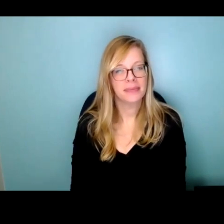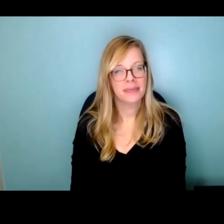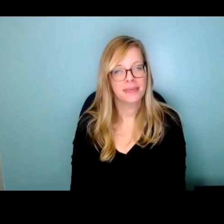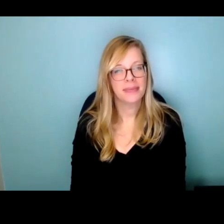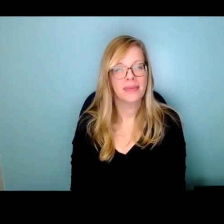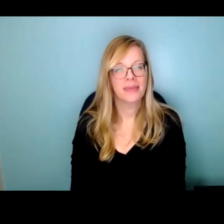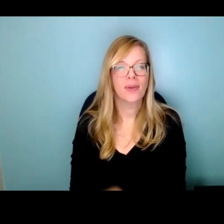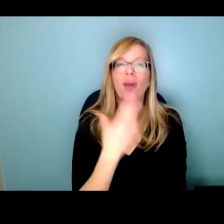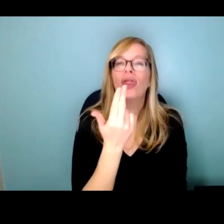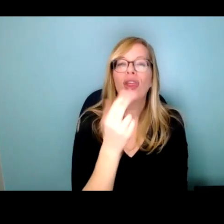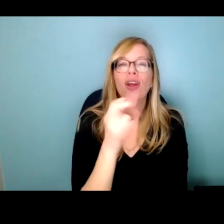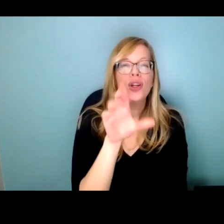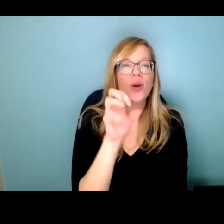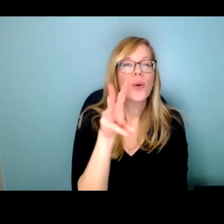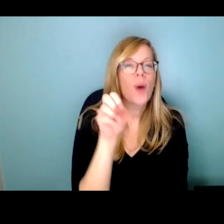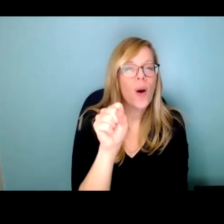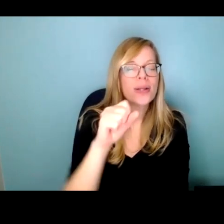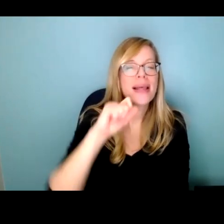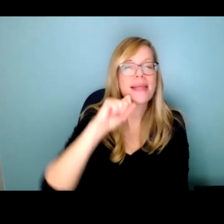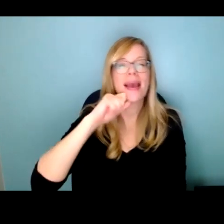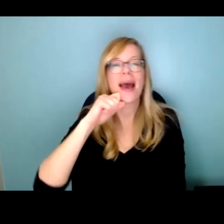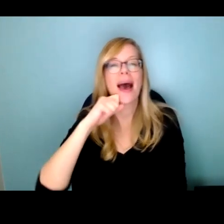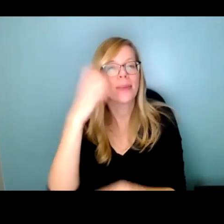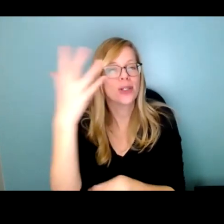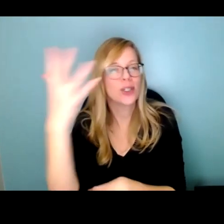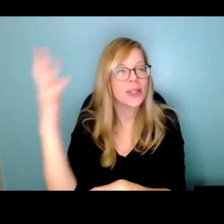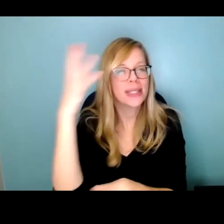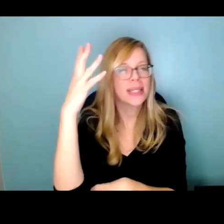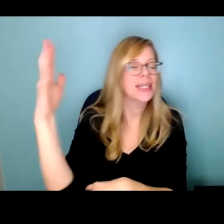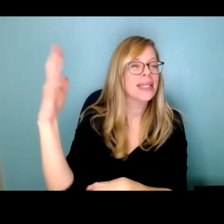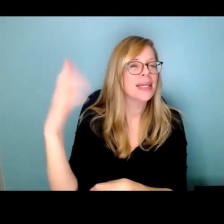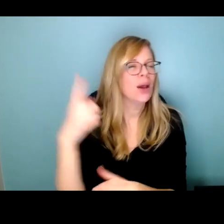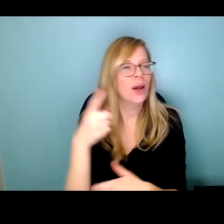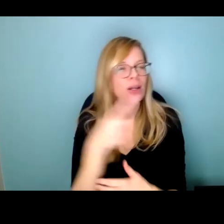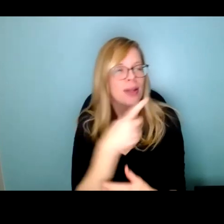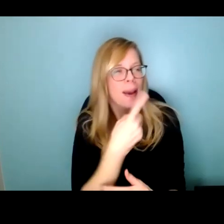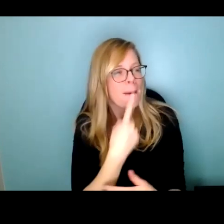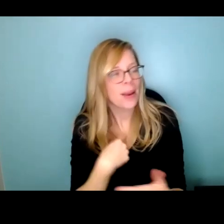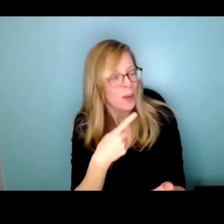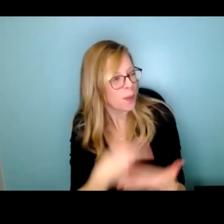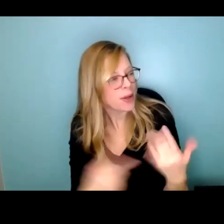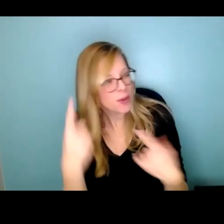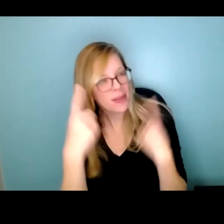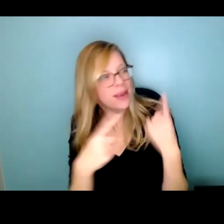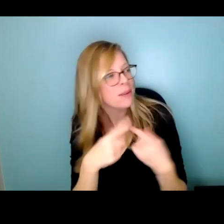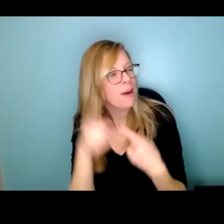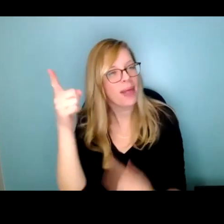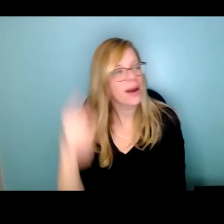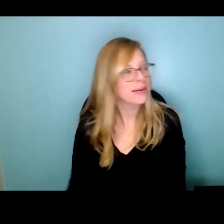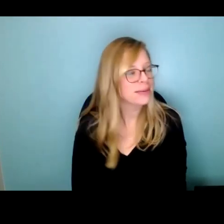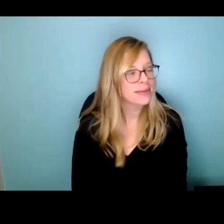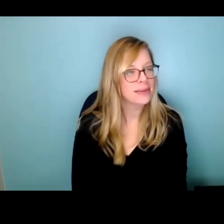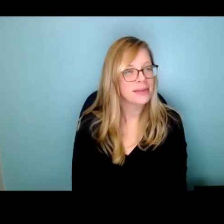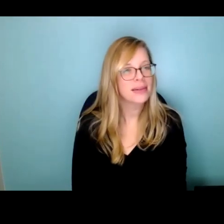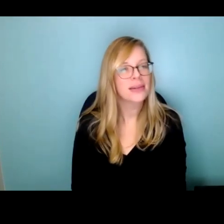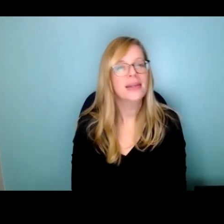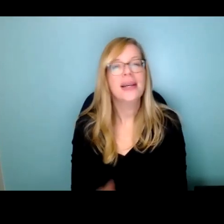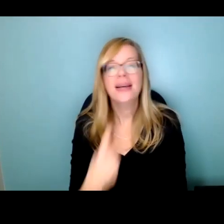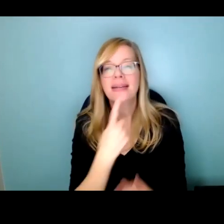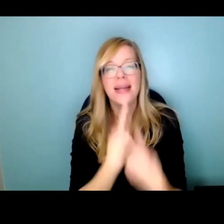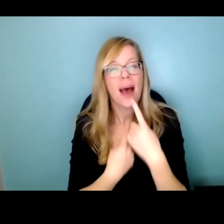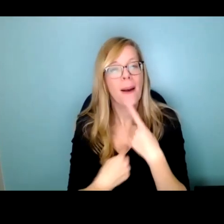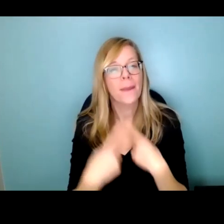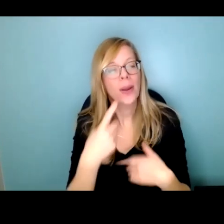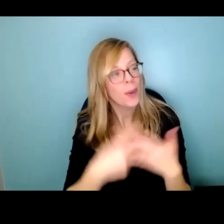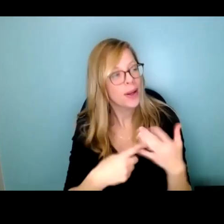13 crows on our apple tree i said tell me what you think about that 13 me what you